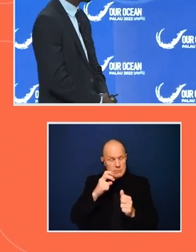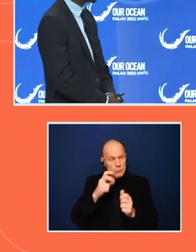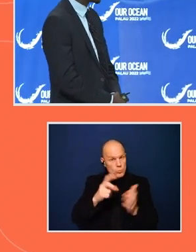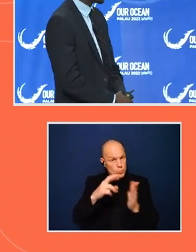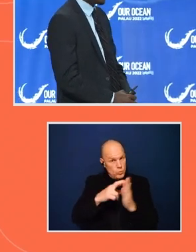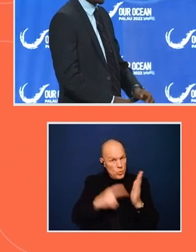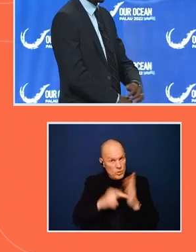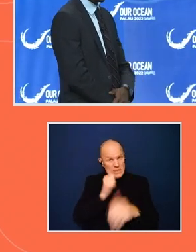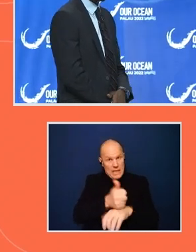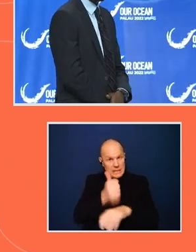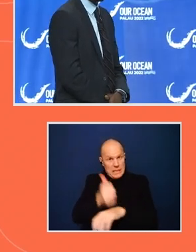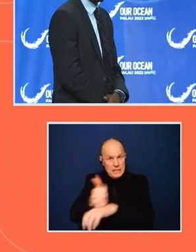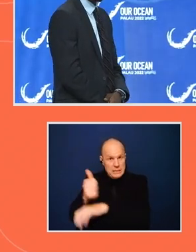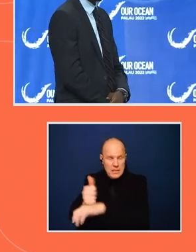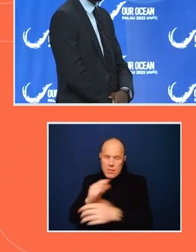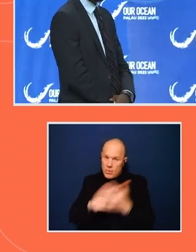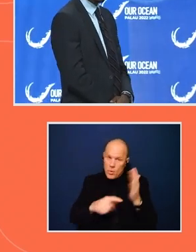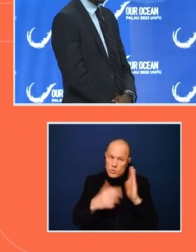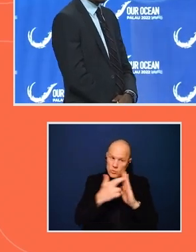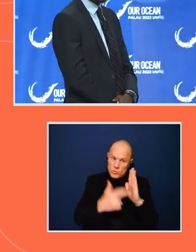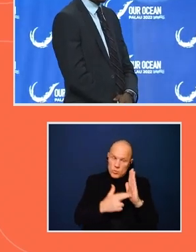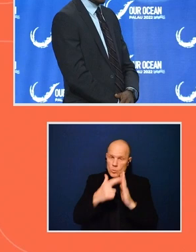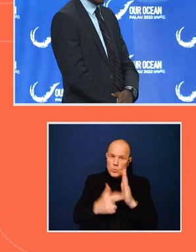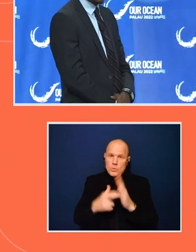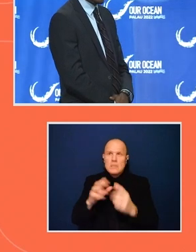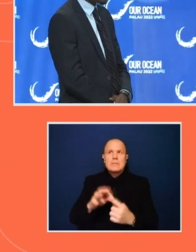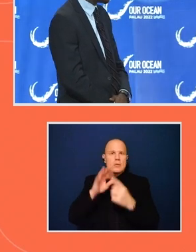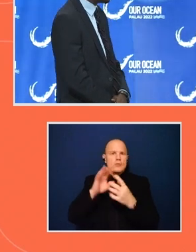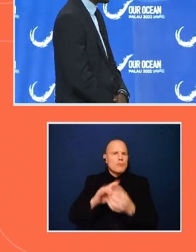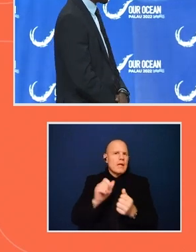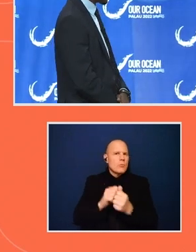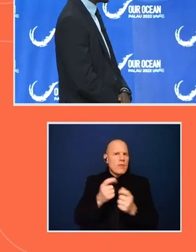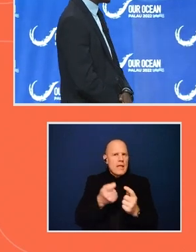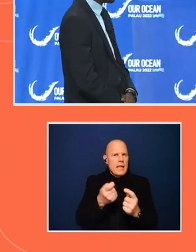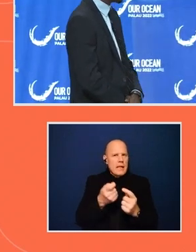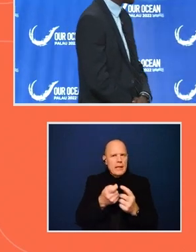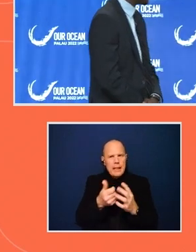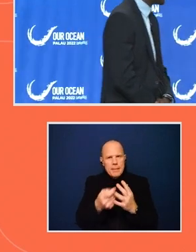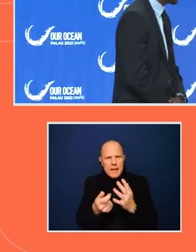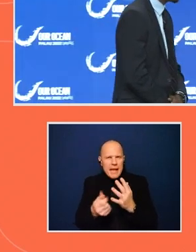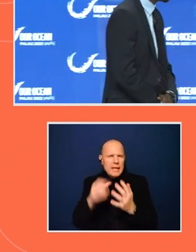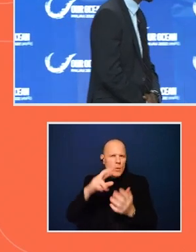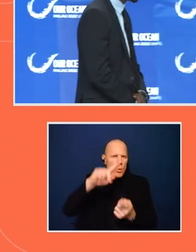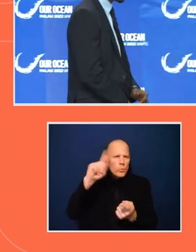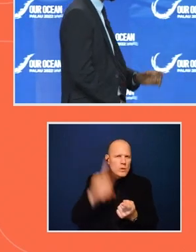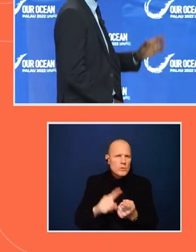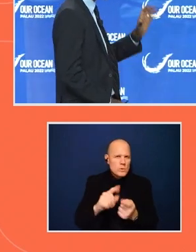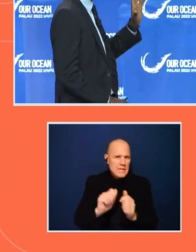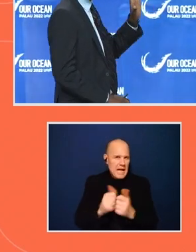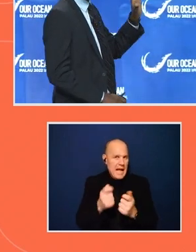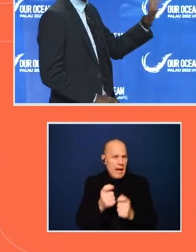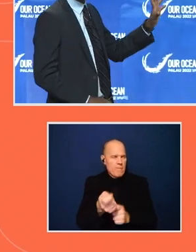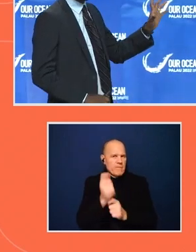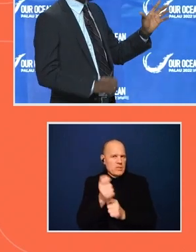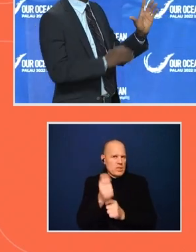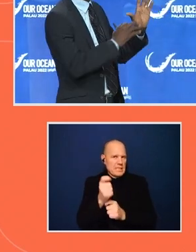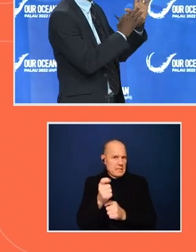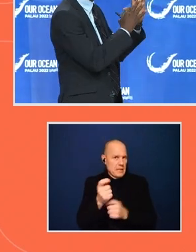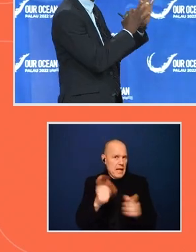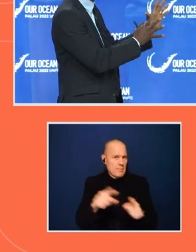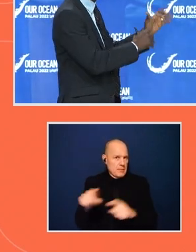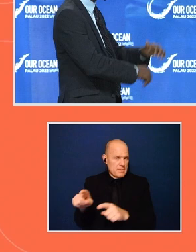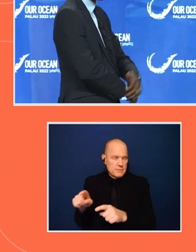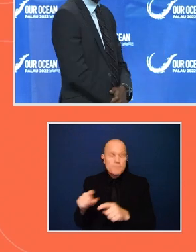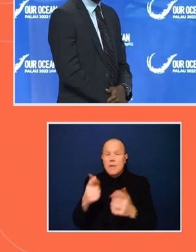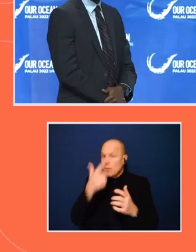legislative framework, especially when it comes to eliminating or reducing RUU fishing activities. Now, due to